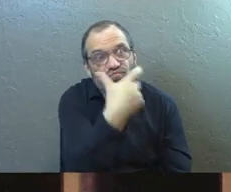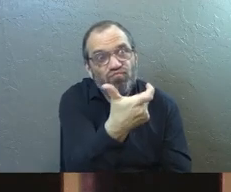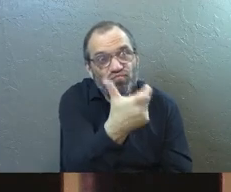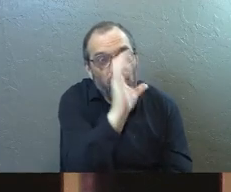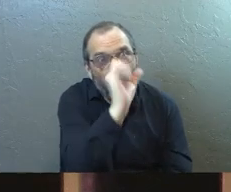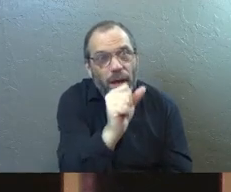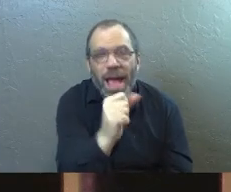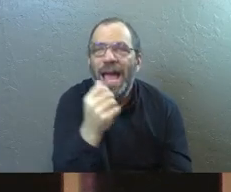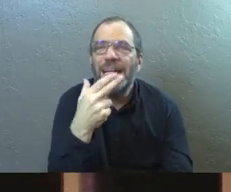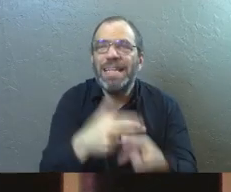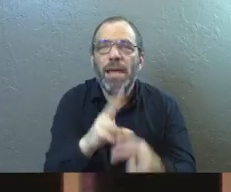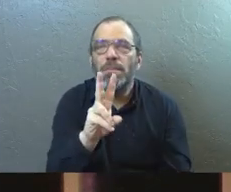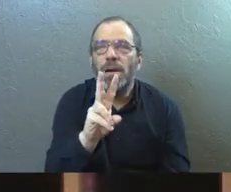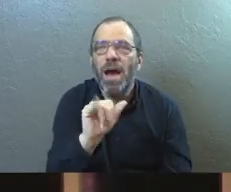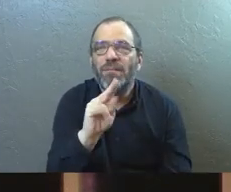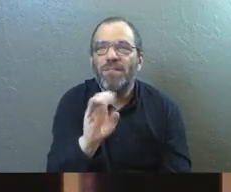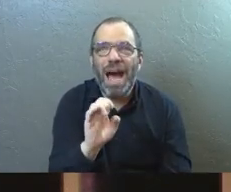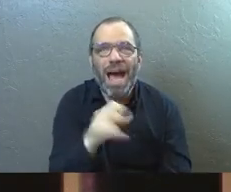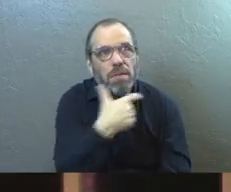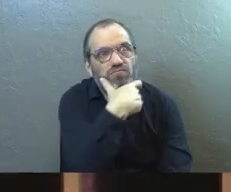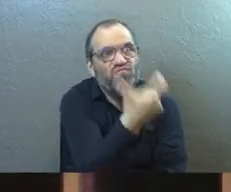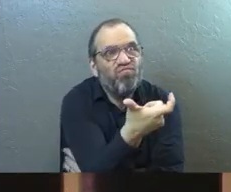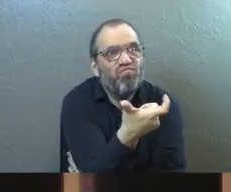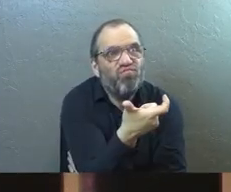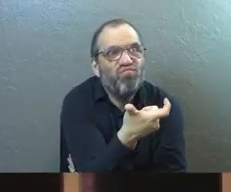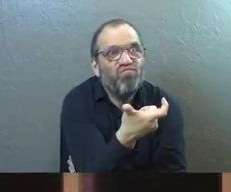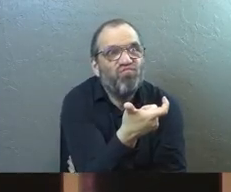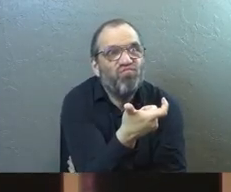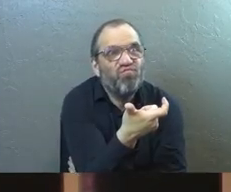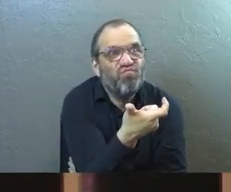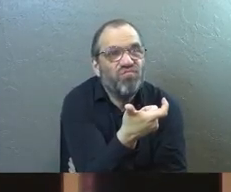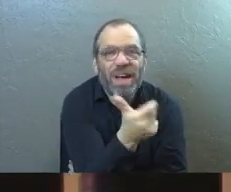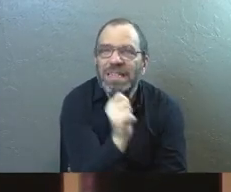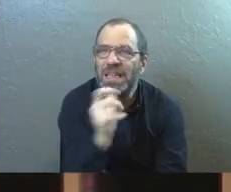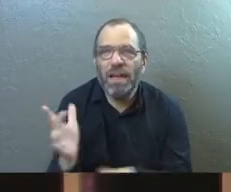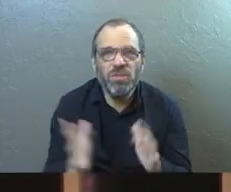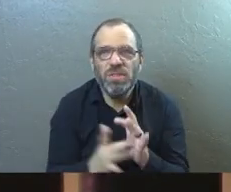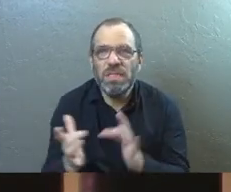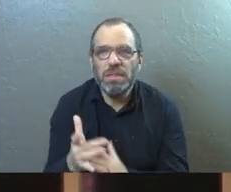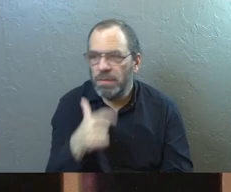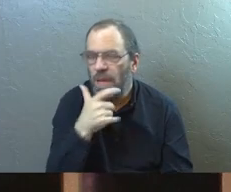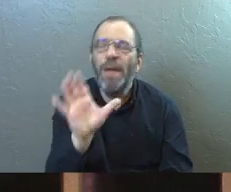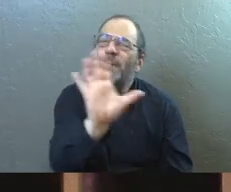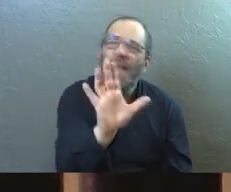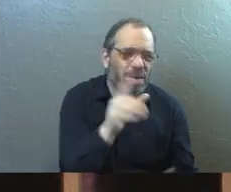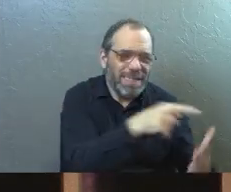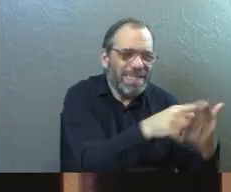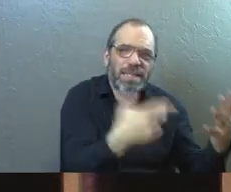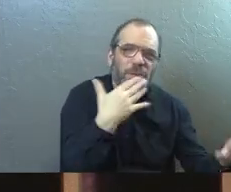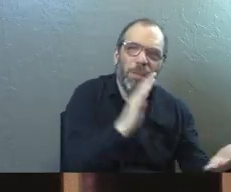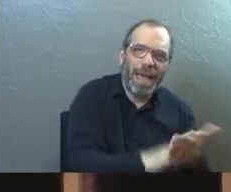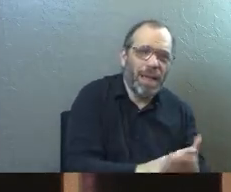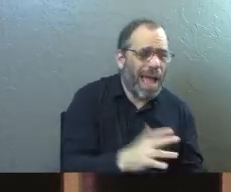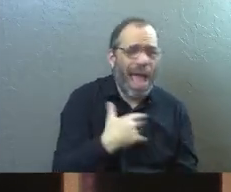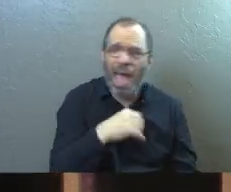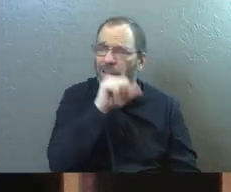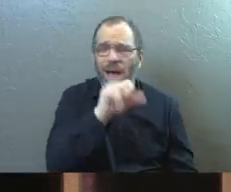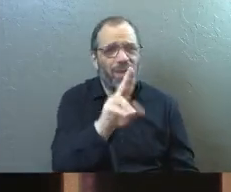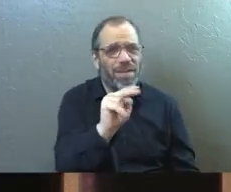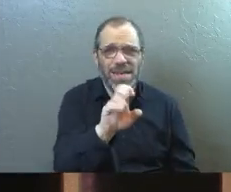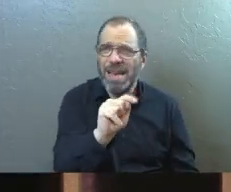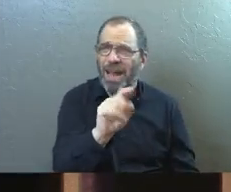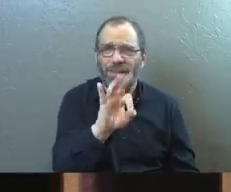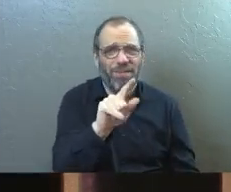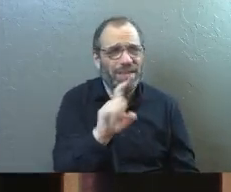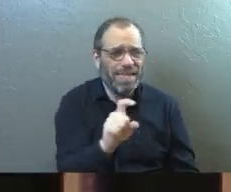Name a vine. We're plugged into that thing instead of to Jesus. And I'm not saying those things are bad. We've got Netflix. I love Netflix.